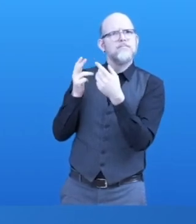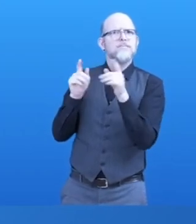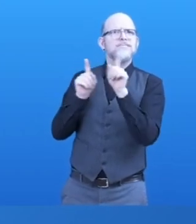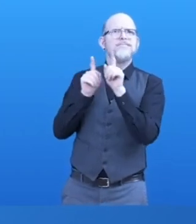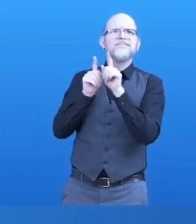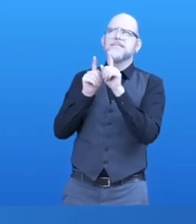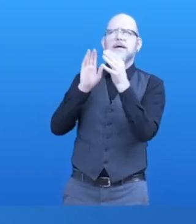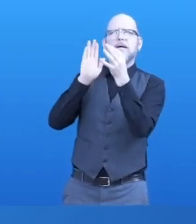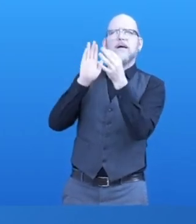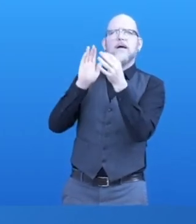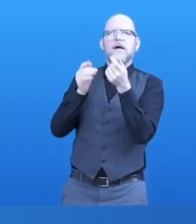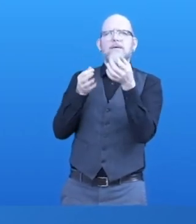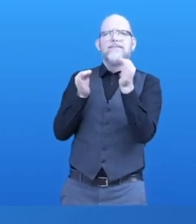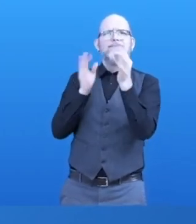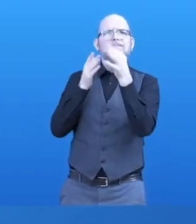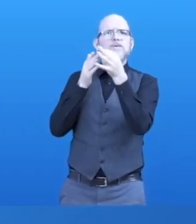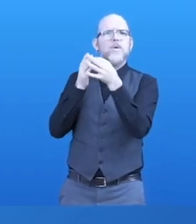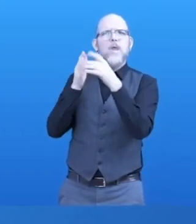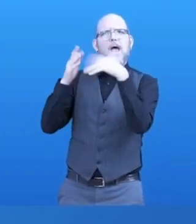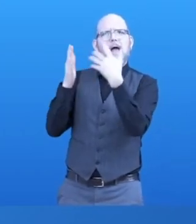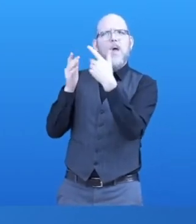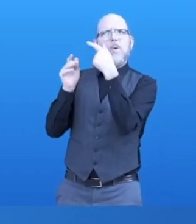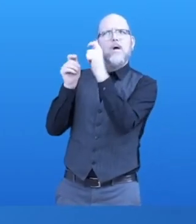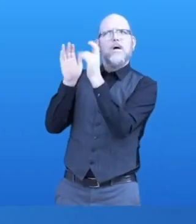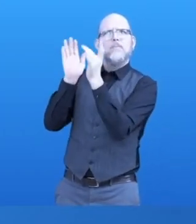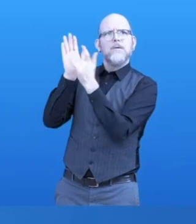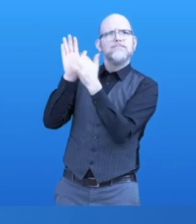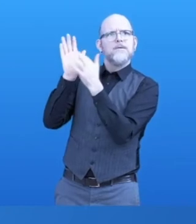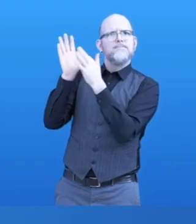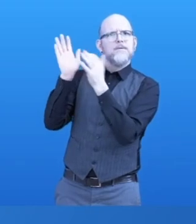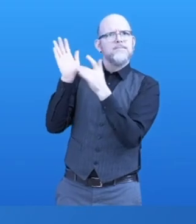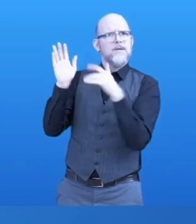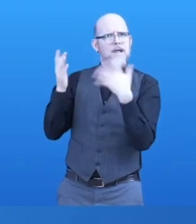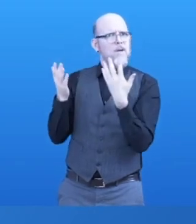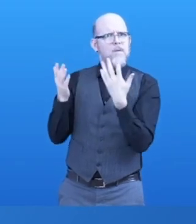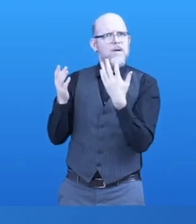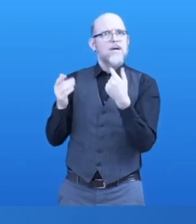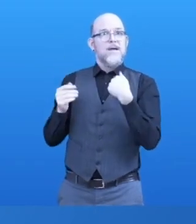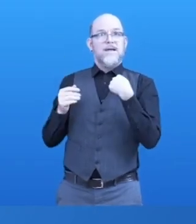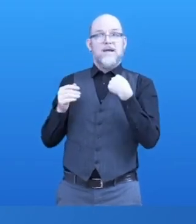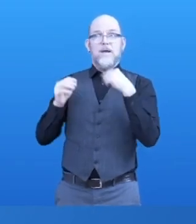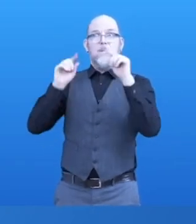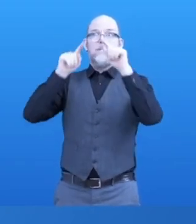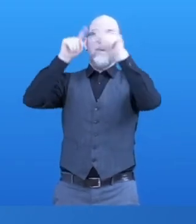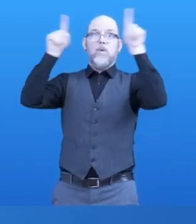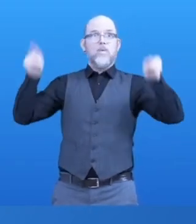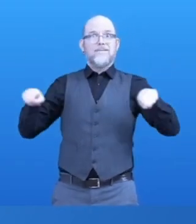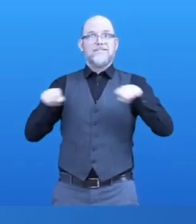symbol repository, a way of creating communication boards, a way of editing symbols,